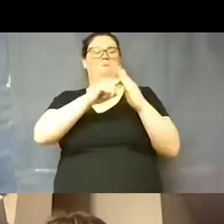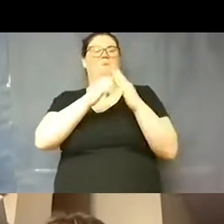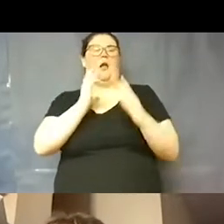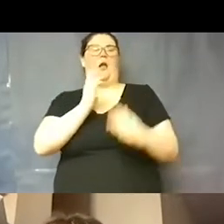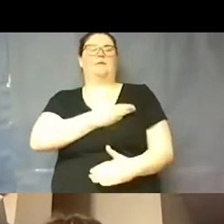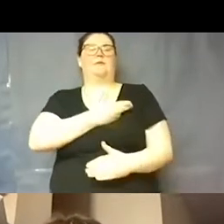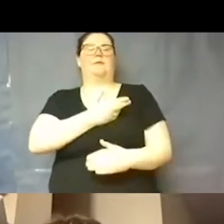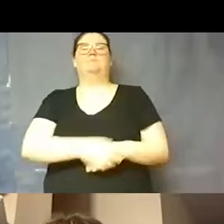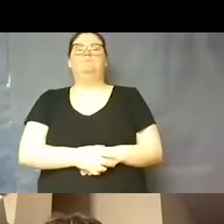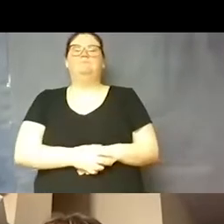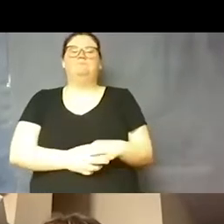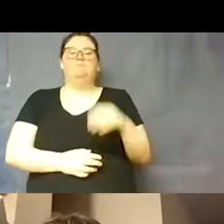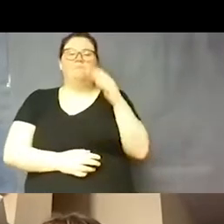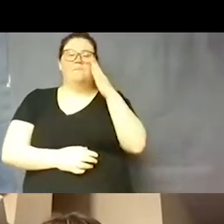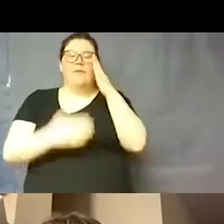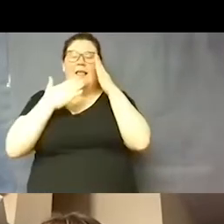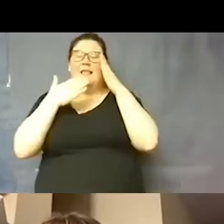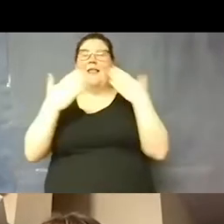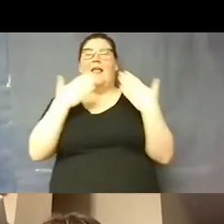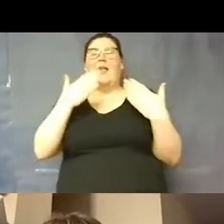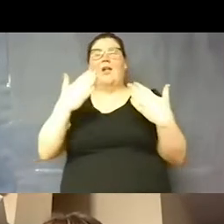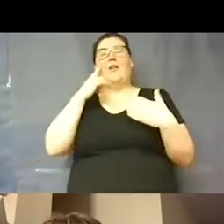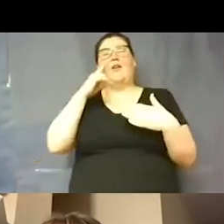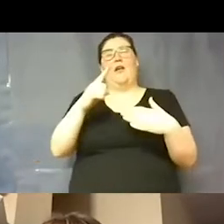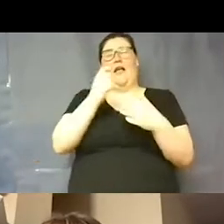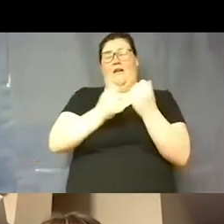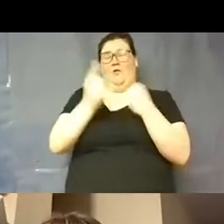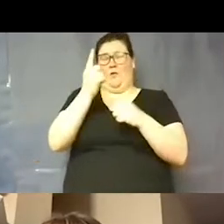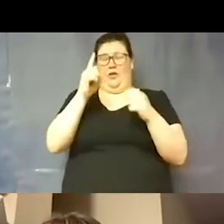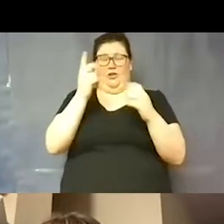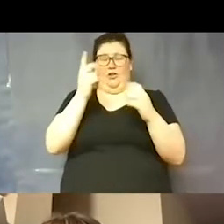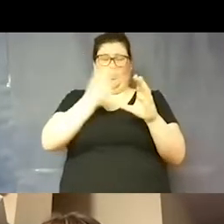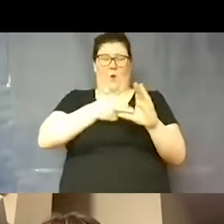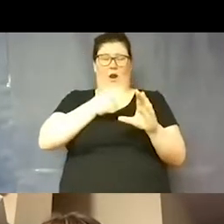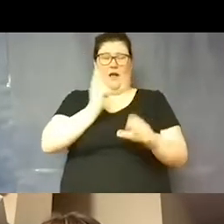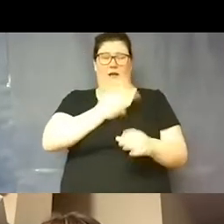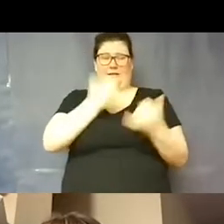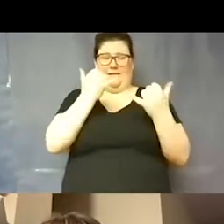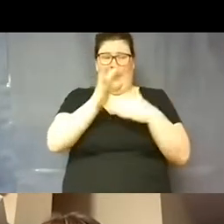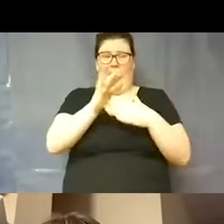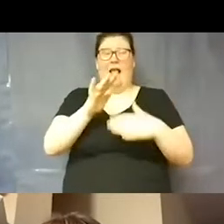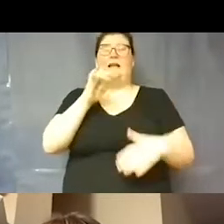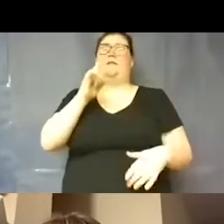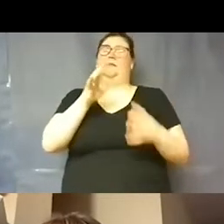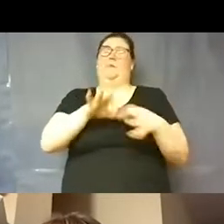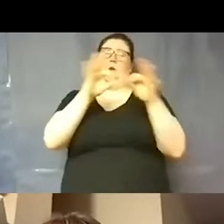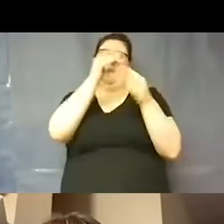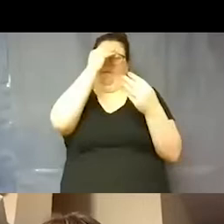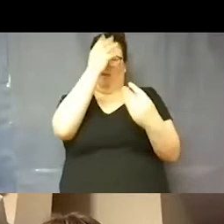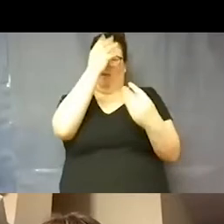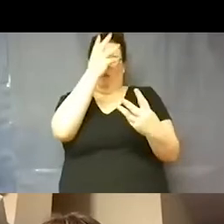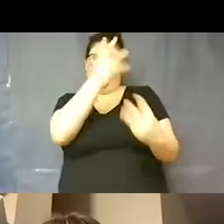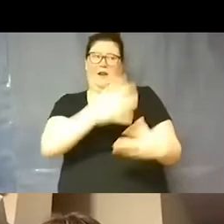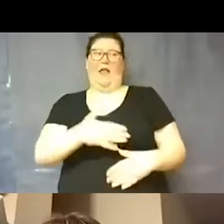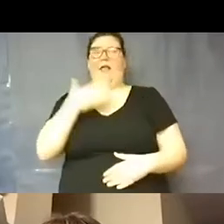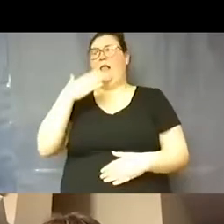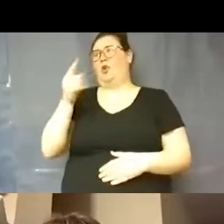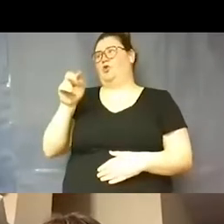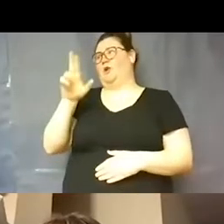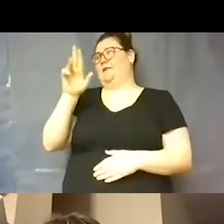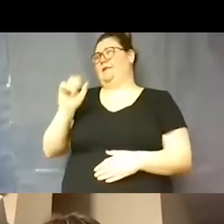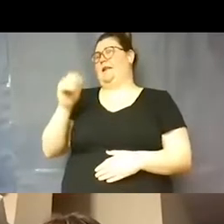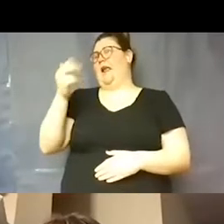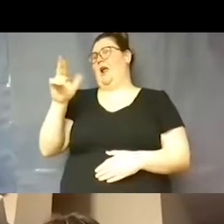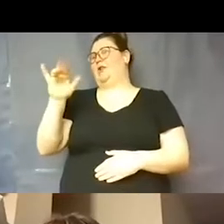Thank you, Jenny. I appreciate everybody joining us tonight for this important information. I also want to thank Trustee Harrison for being on the call.